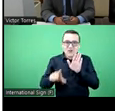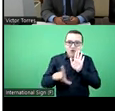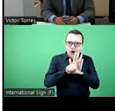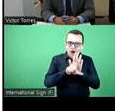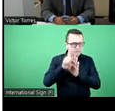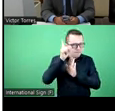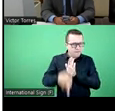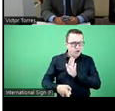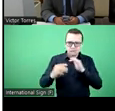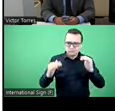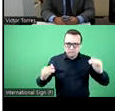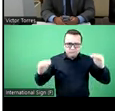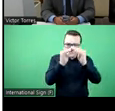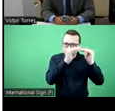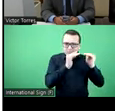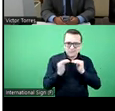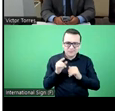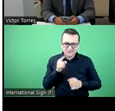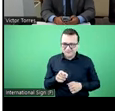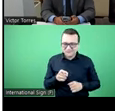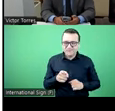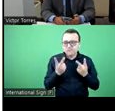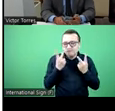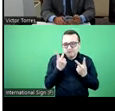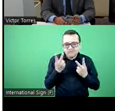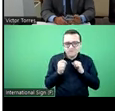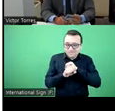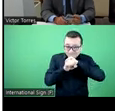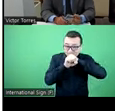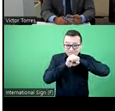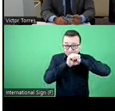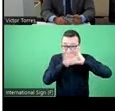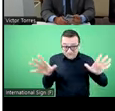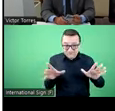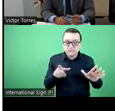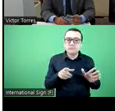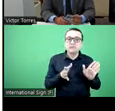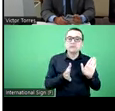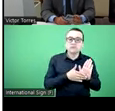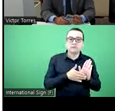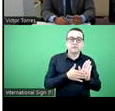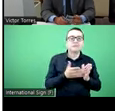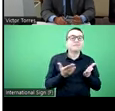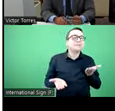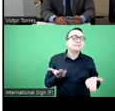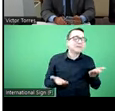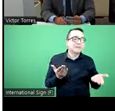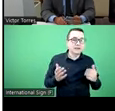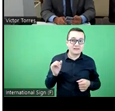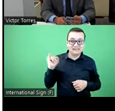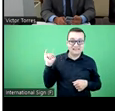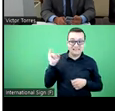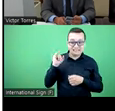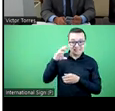2015 show clearly that in terms of results, the type of insurance